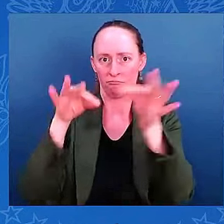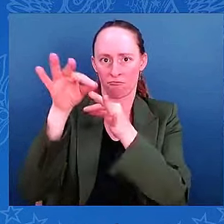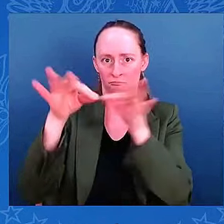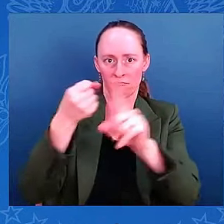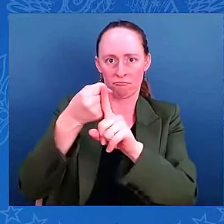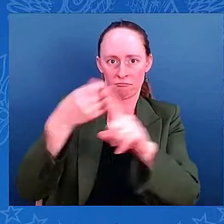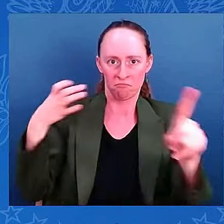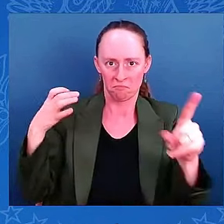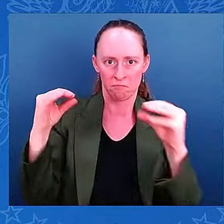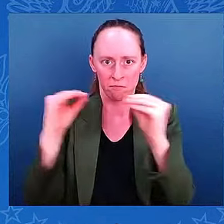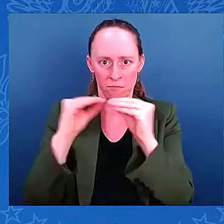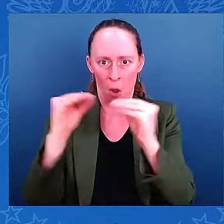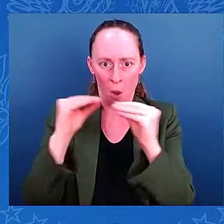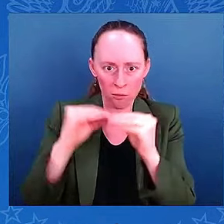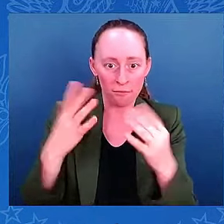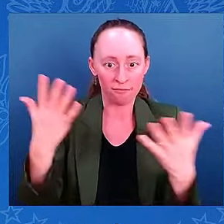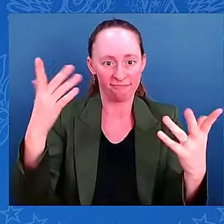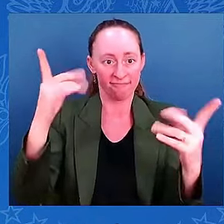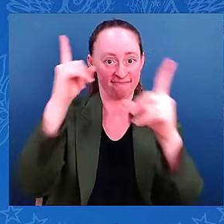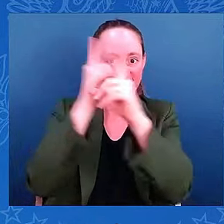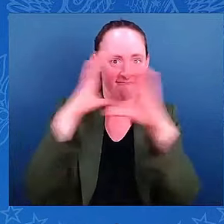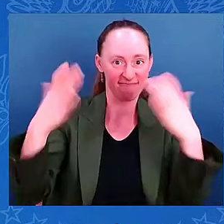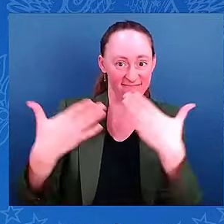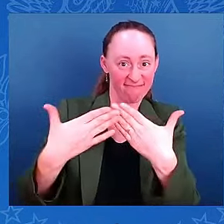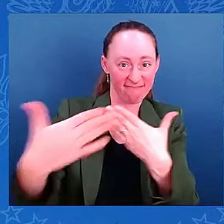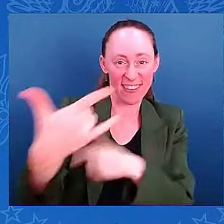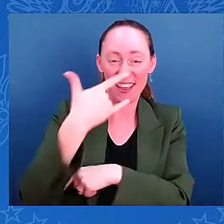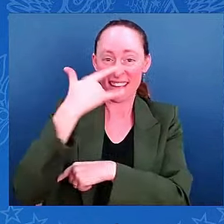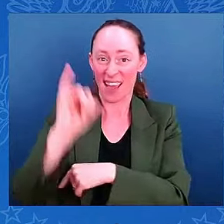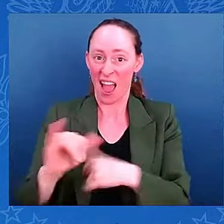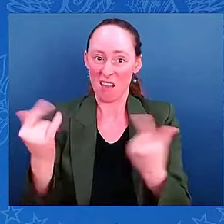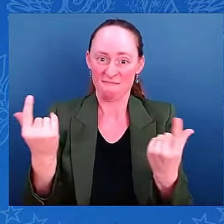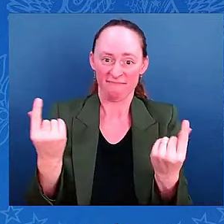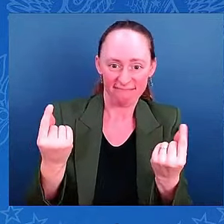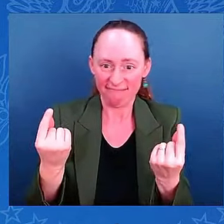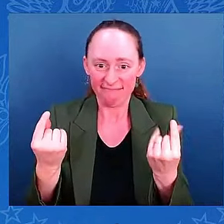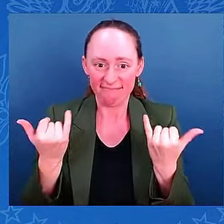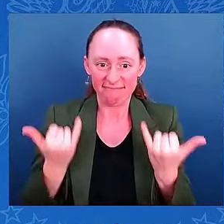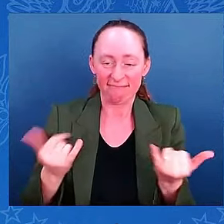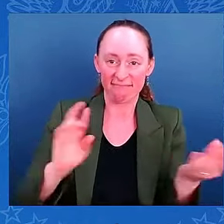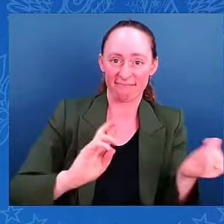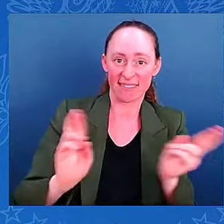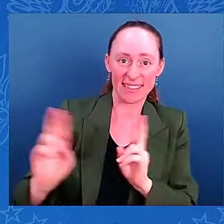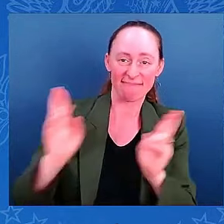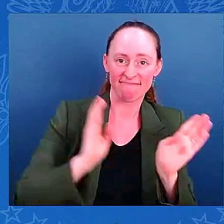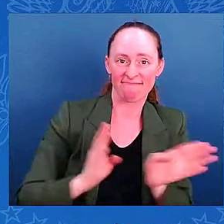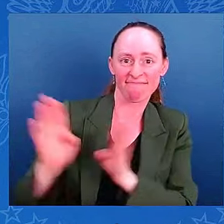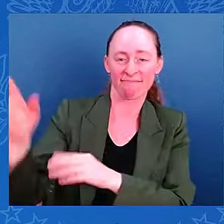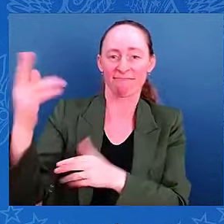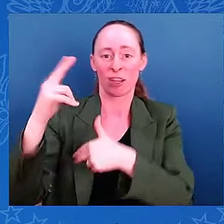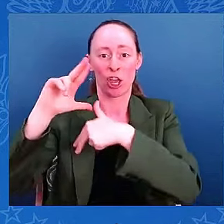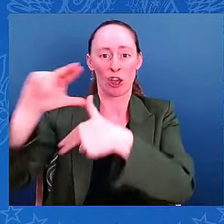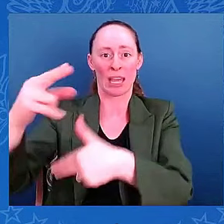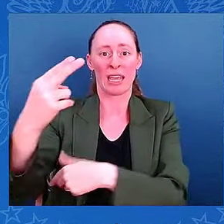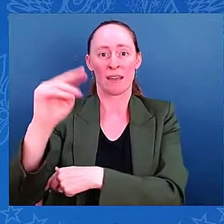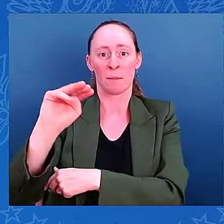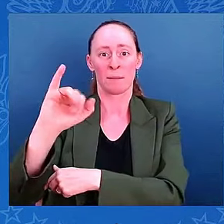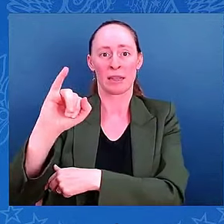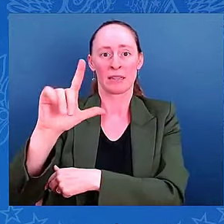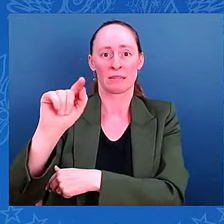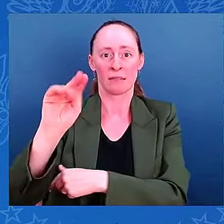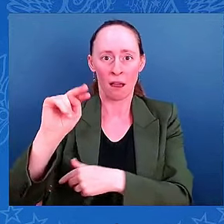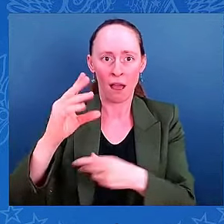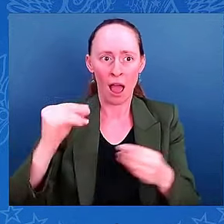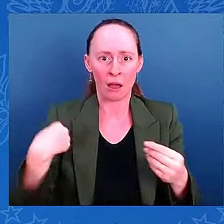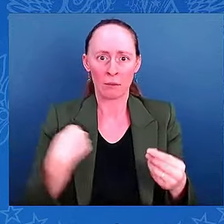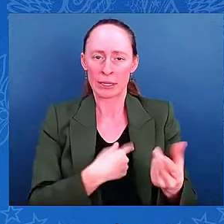to prepare for it and be ready to respond to it. You'll hear from Administrator of FEMA, Deanne Criswell, the Director